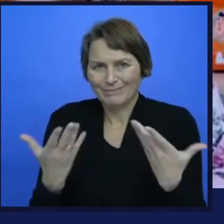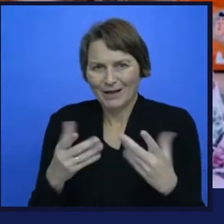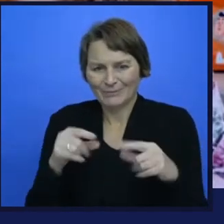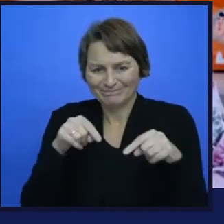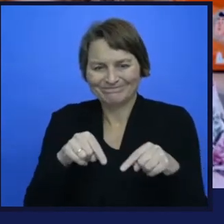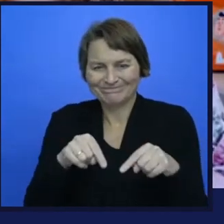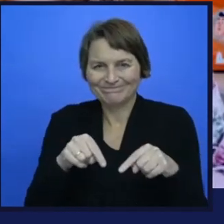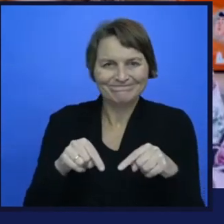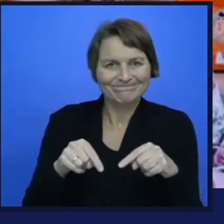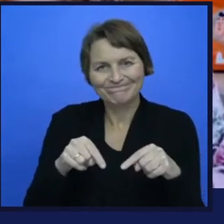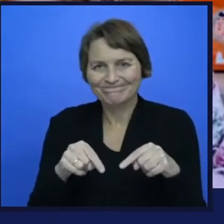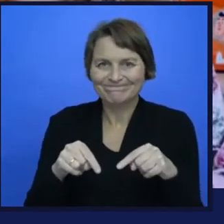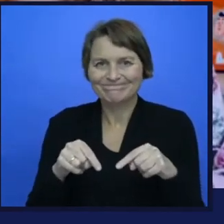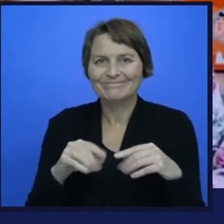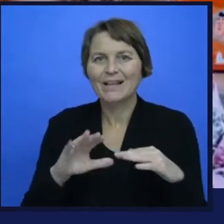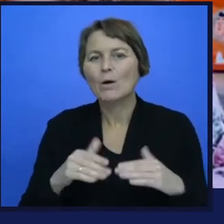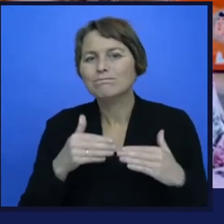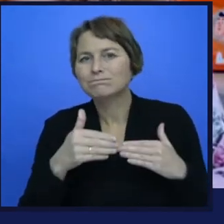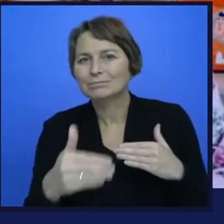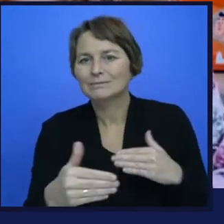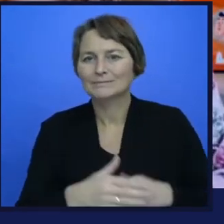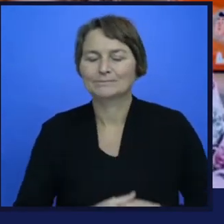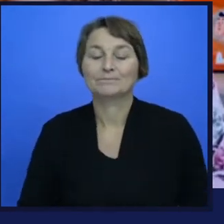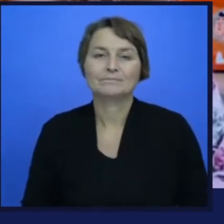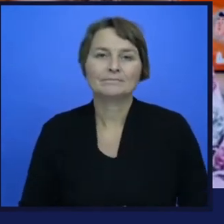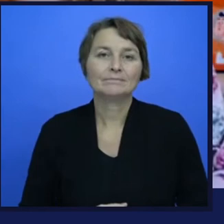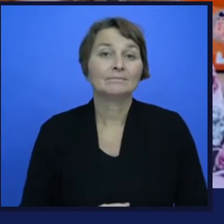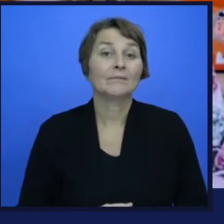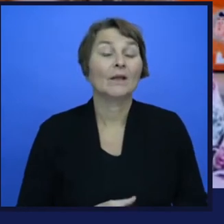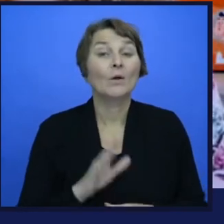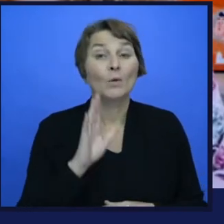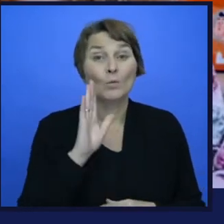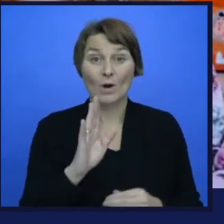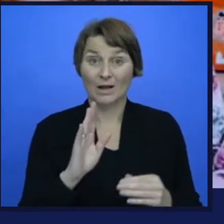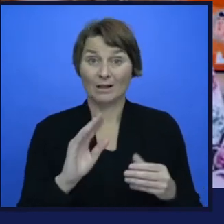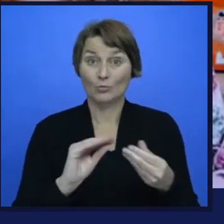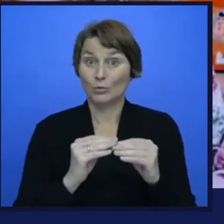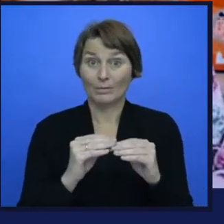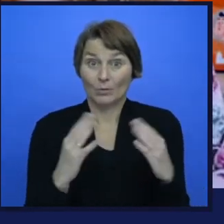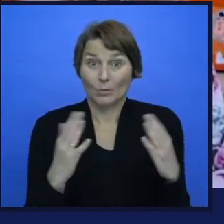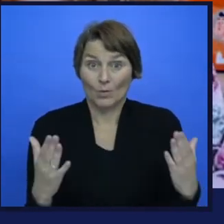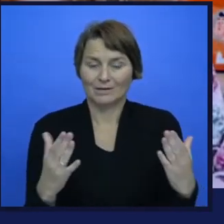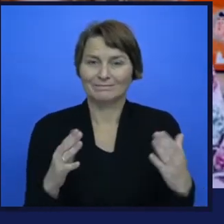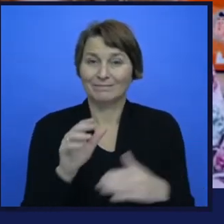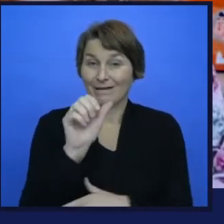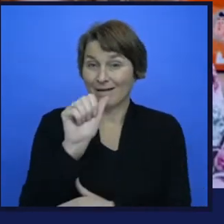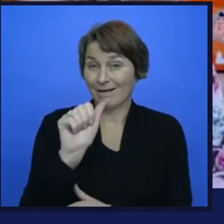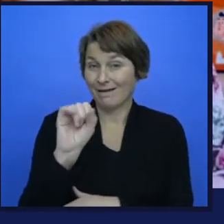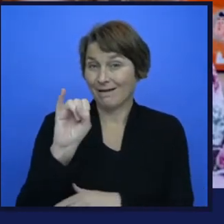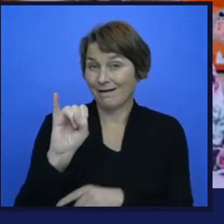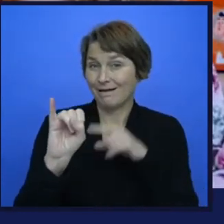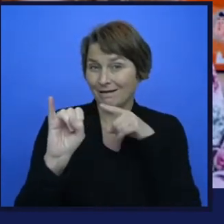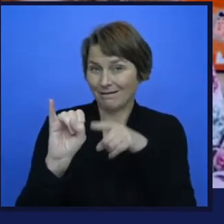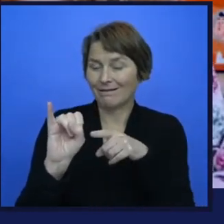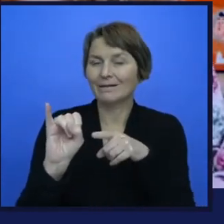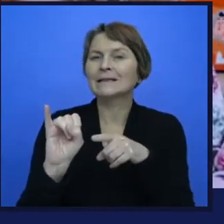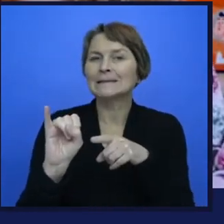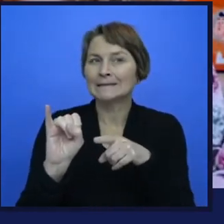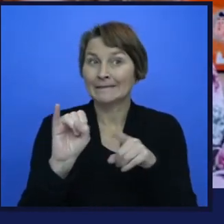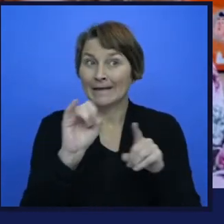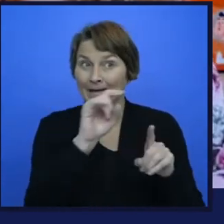Look, there is a big problem in AI that data scientists will